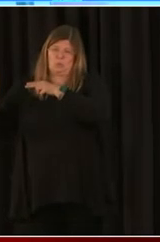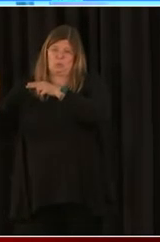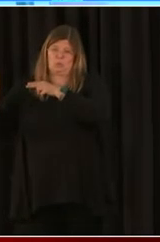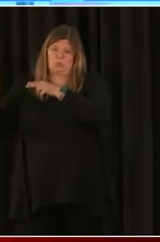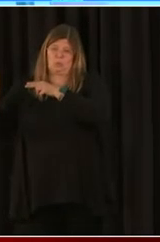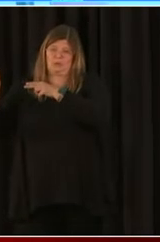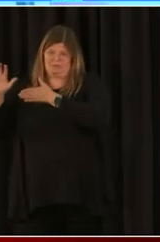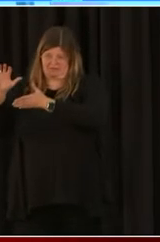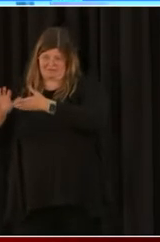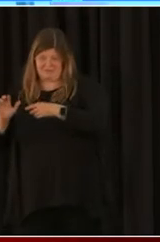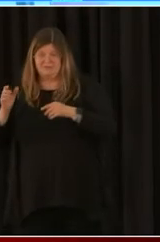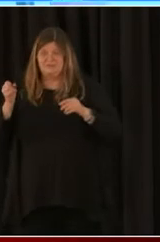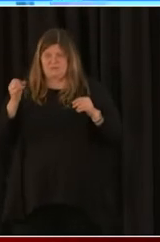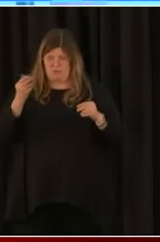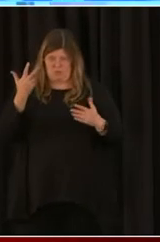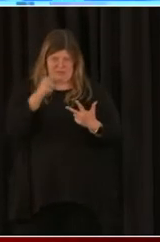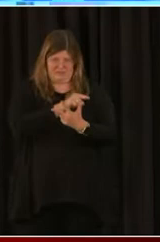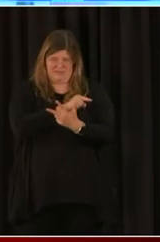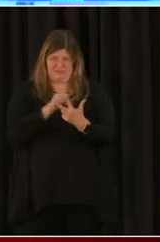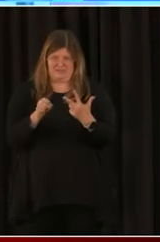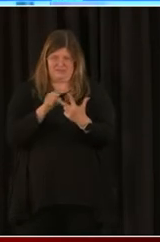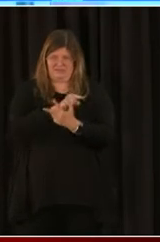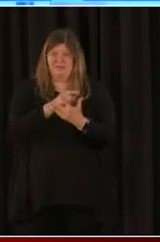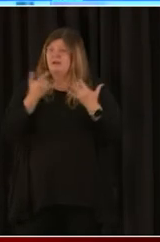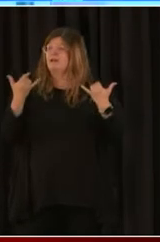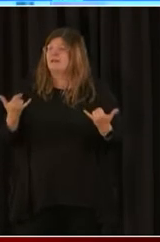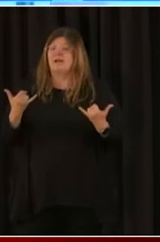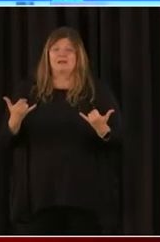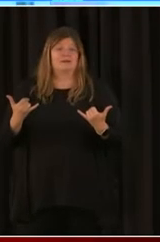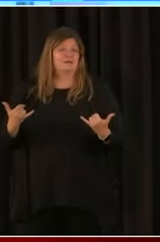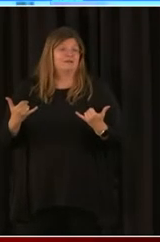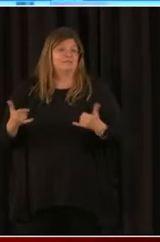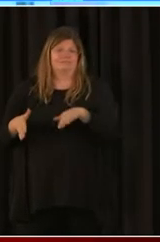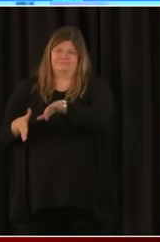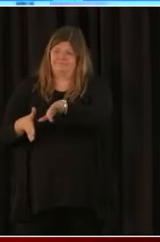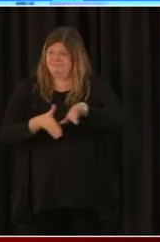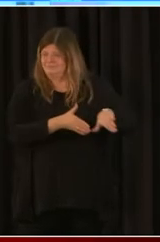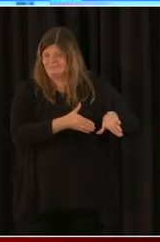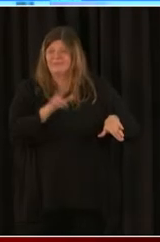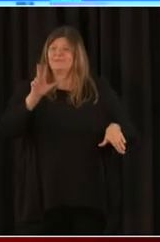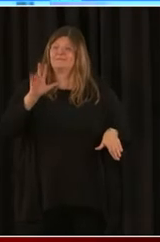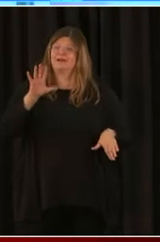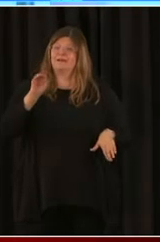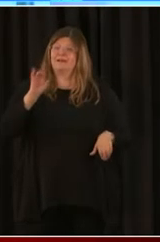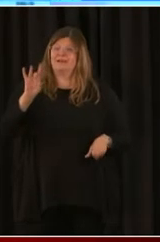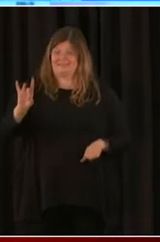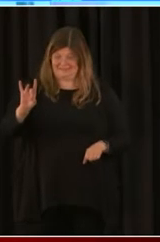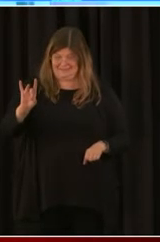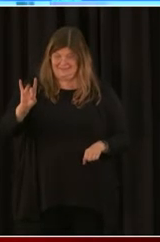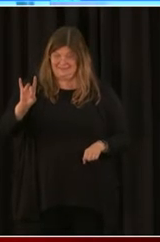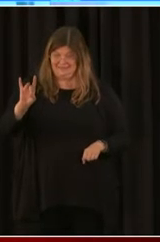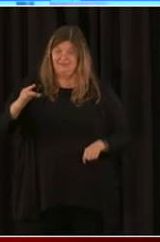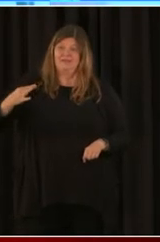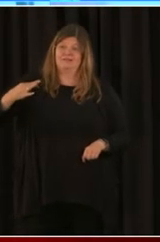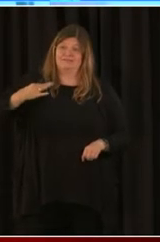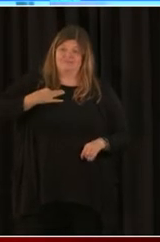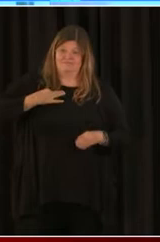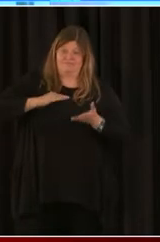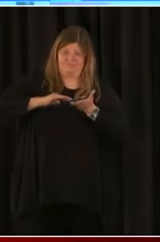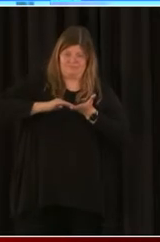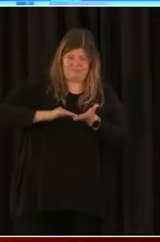now you will have a new 3508 form where you can apply for forgiveness for loans of